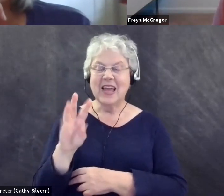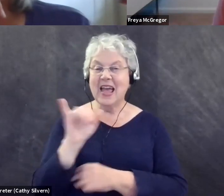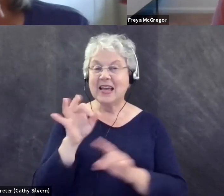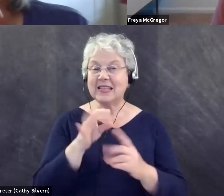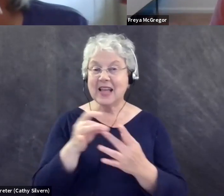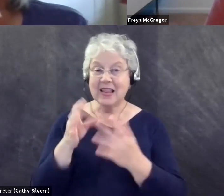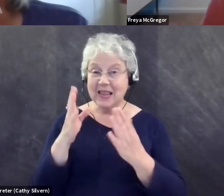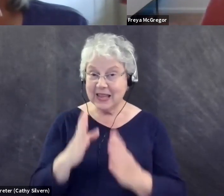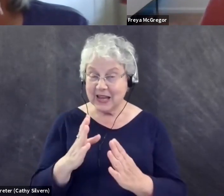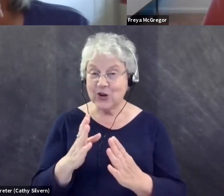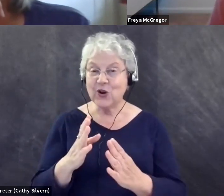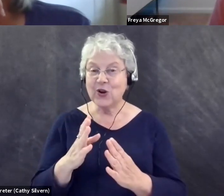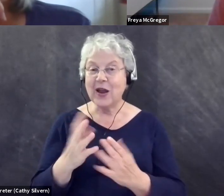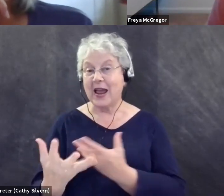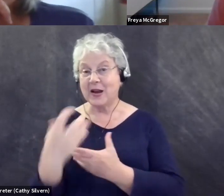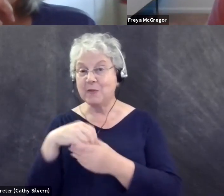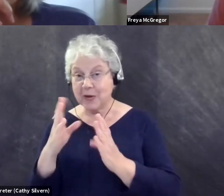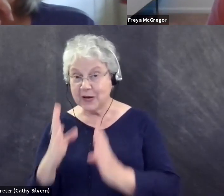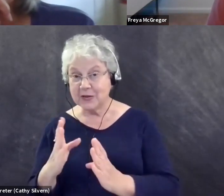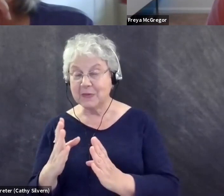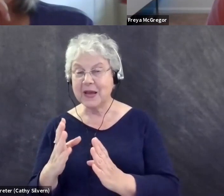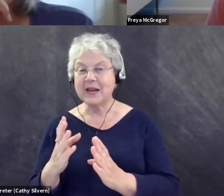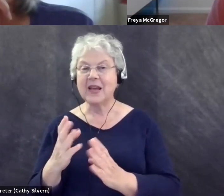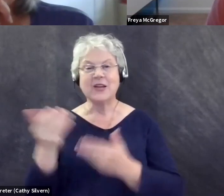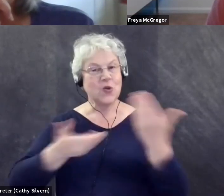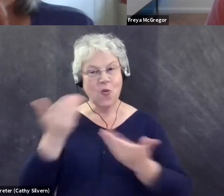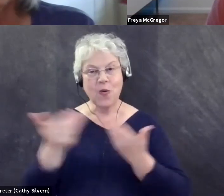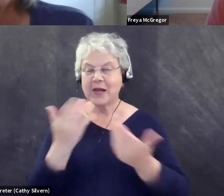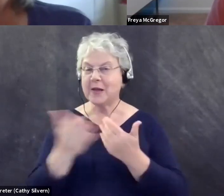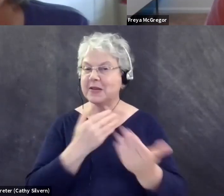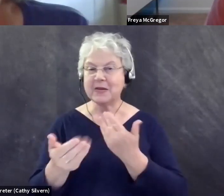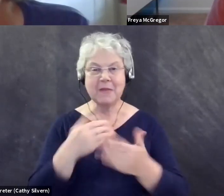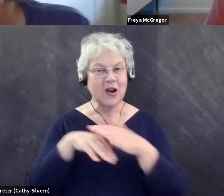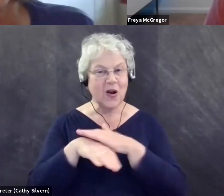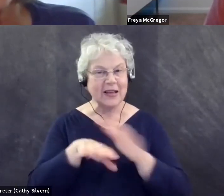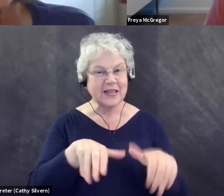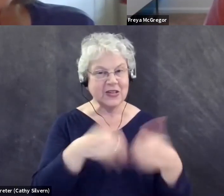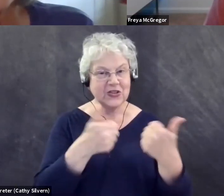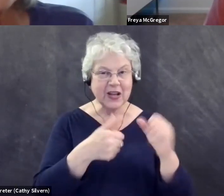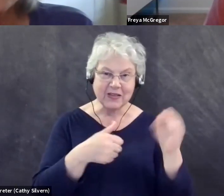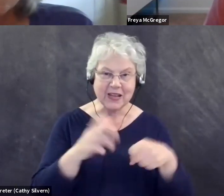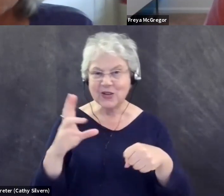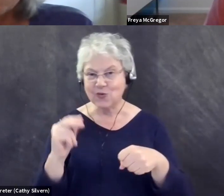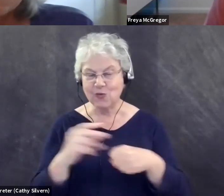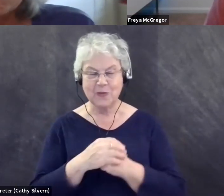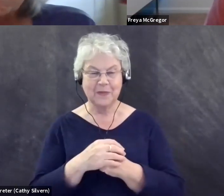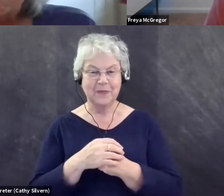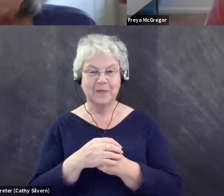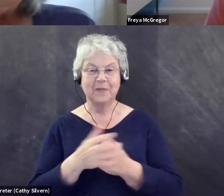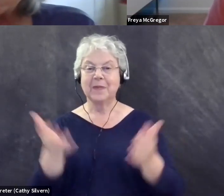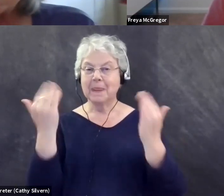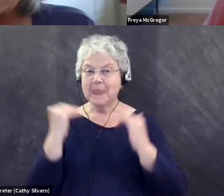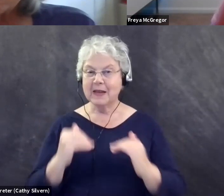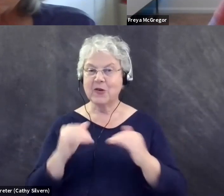more welcoming and inclusive of, of everybody, um, whether they have access challenges or not. Um, the next question we have, um,